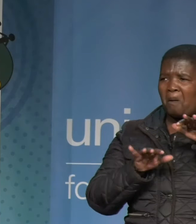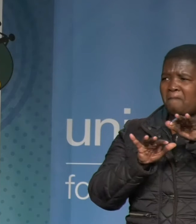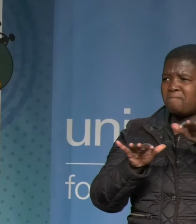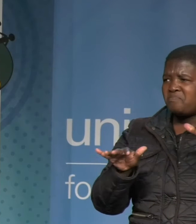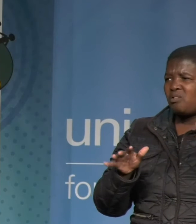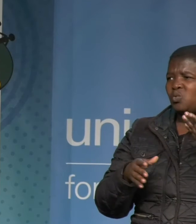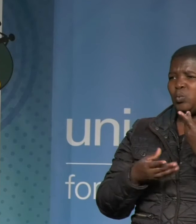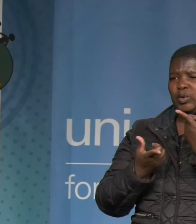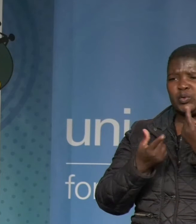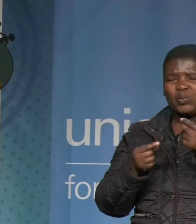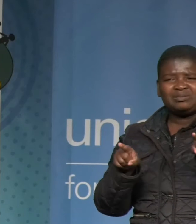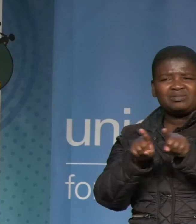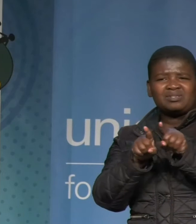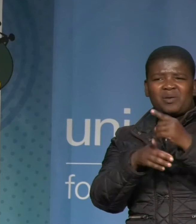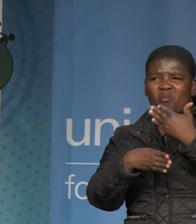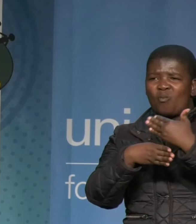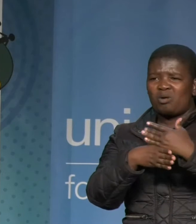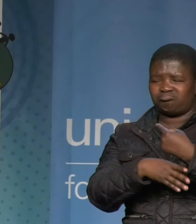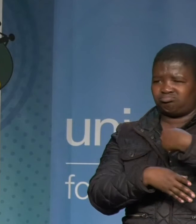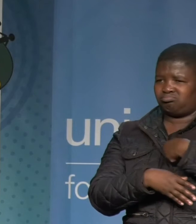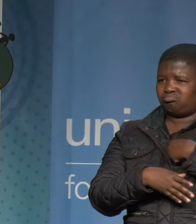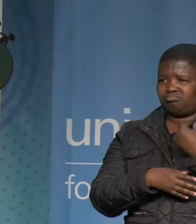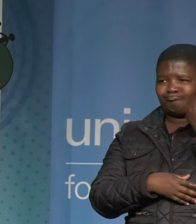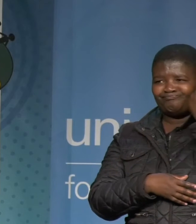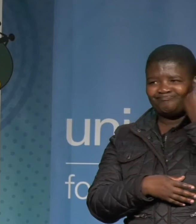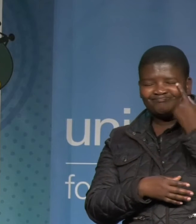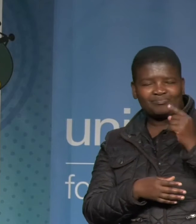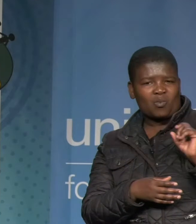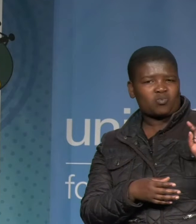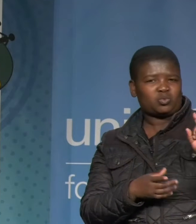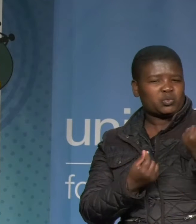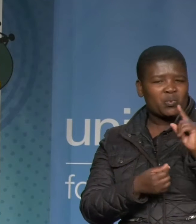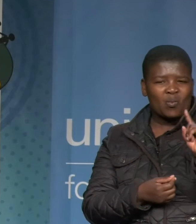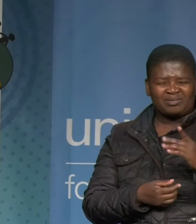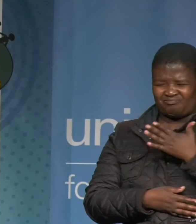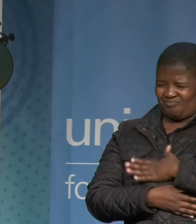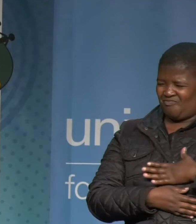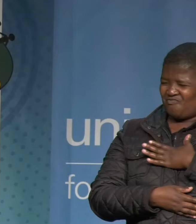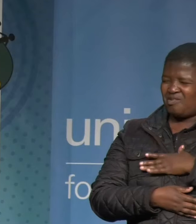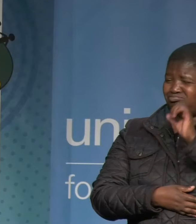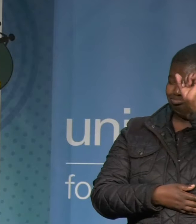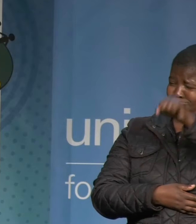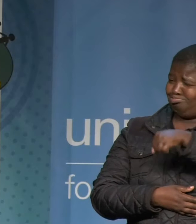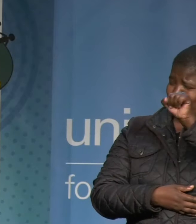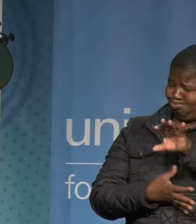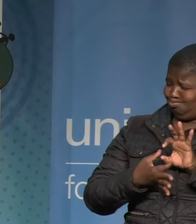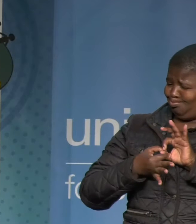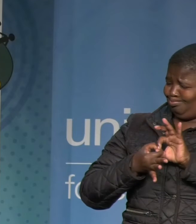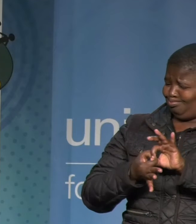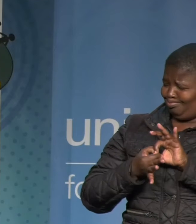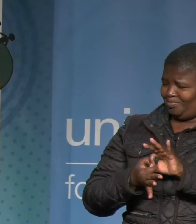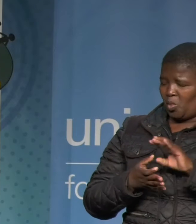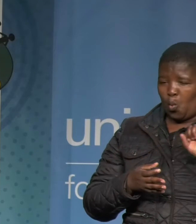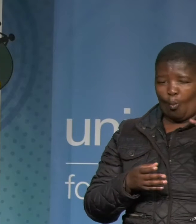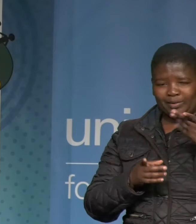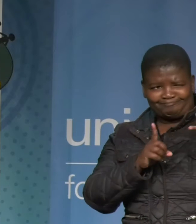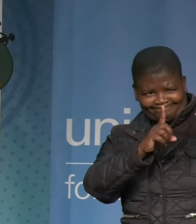who were doing the same work as me and who understood what I was doing. And I felt like I belonged. And that's one of